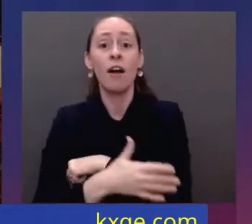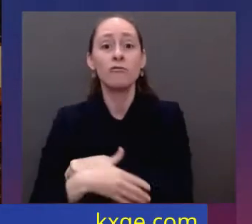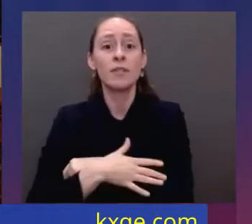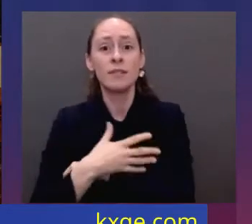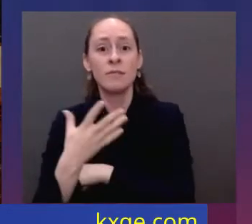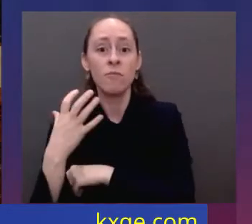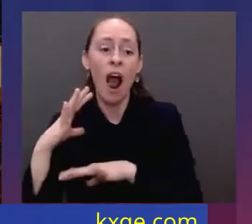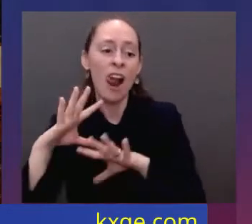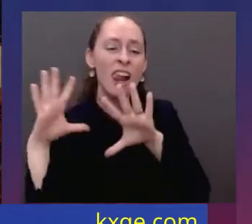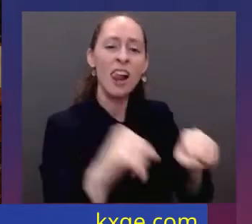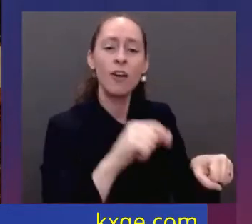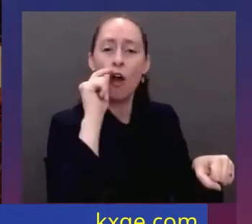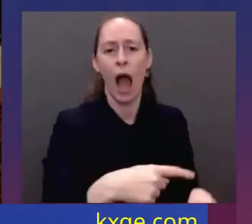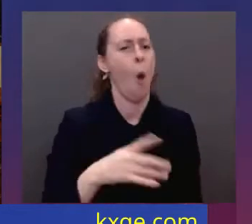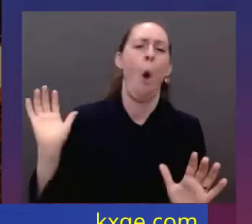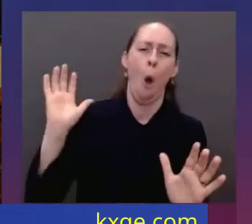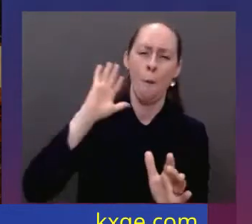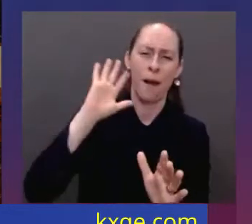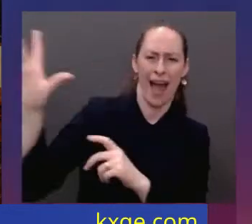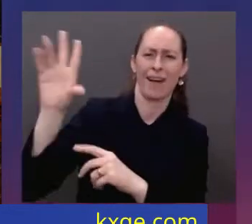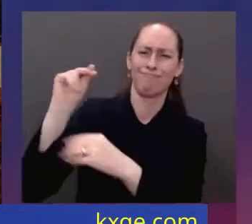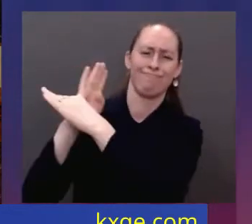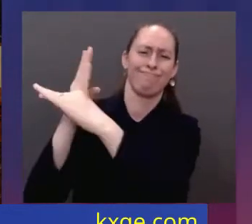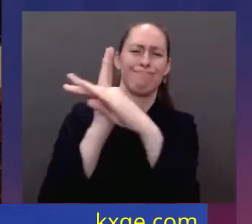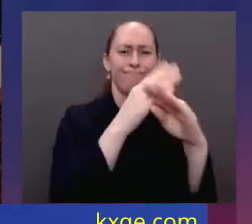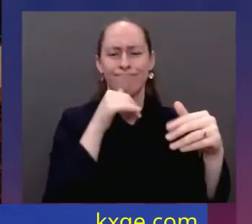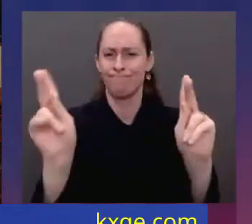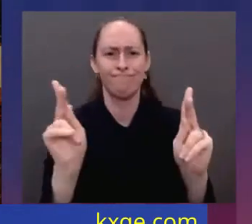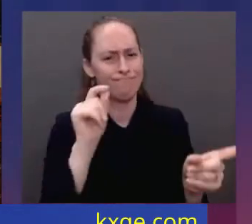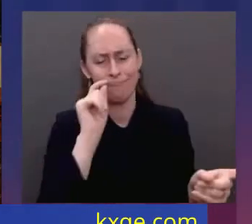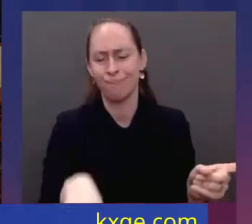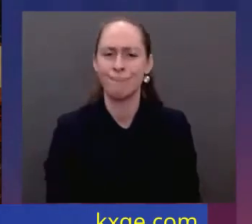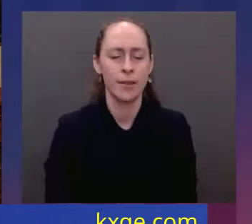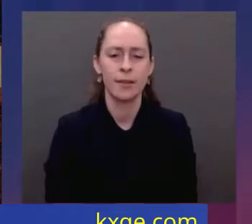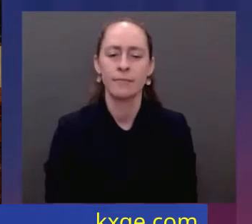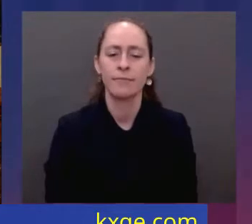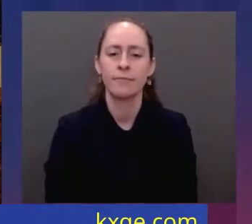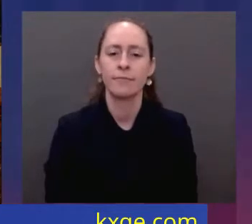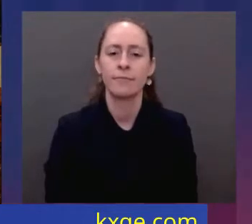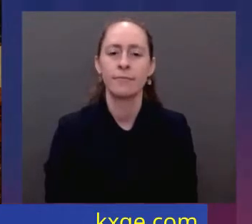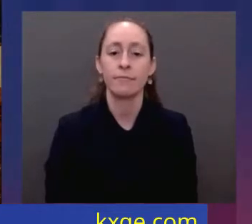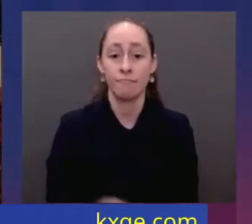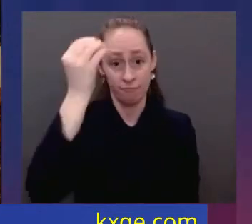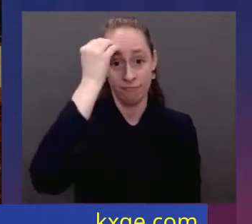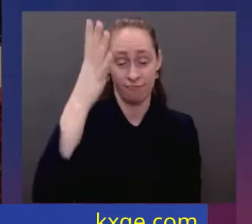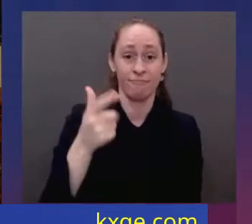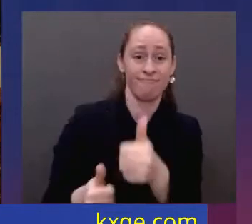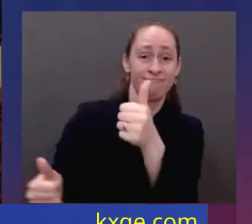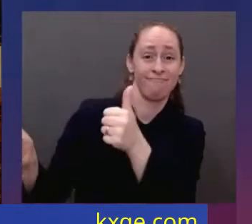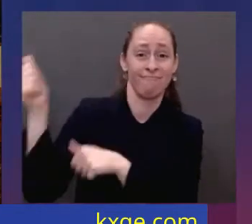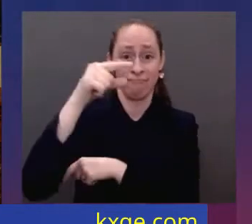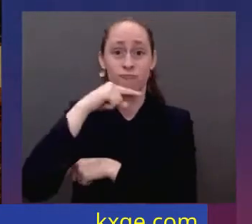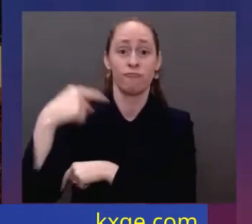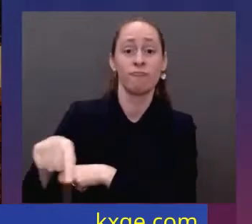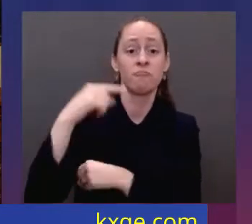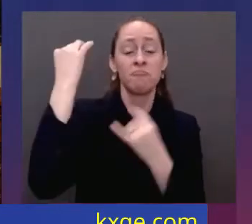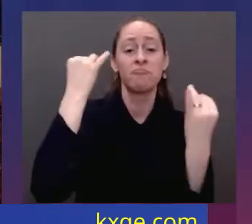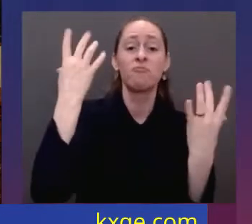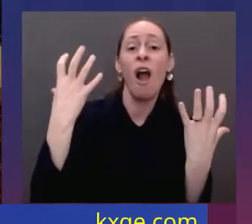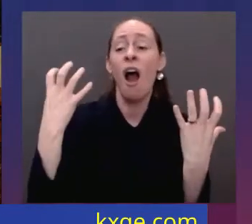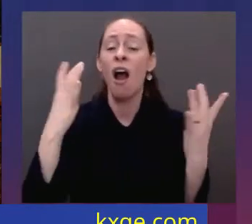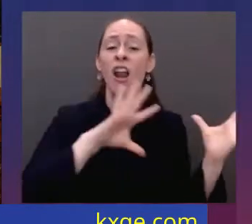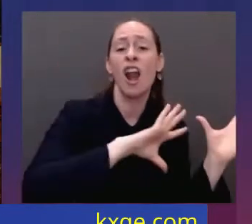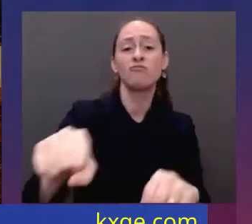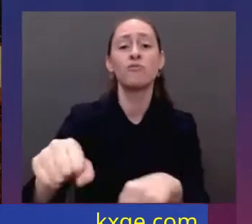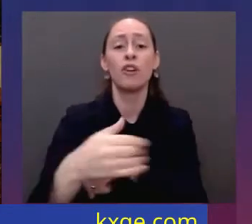you, as I always promised that would be. A Russian dictator invading a foreign country has costs around the world. And I'm taking robust action to make sure the